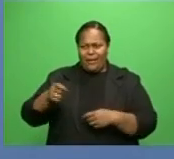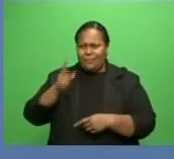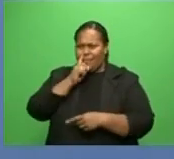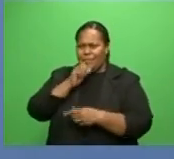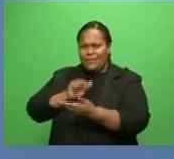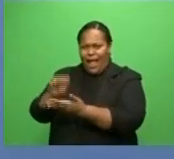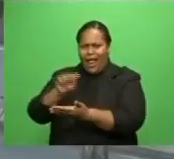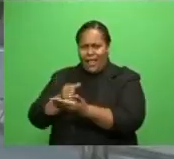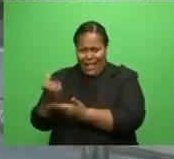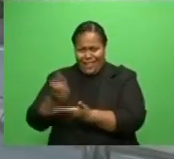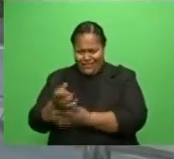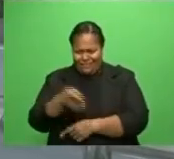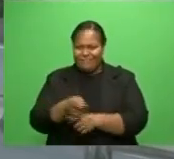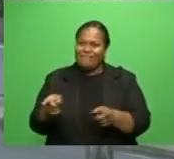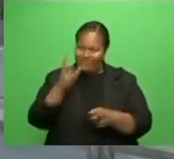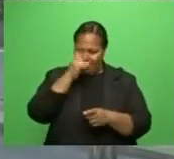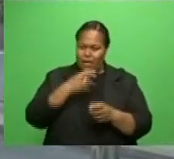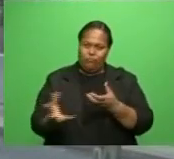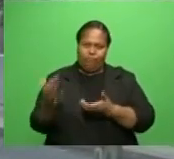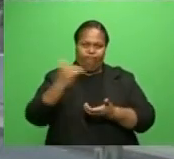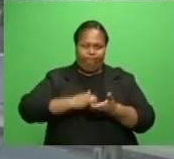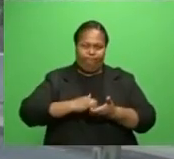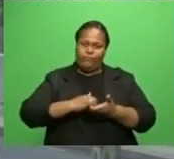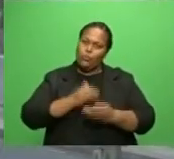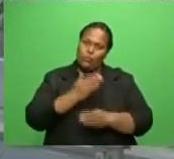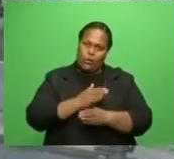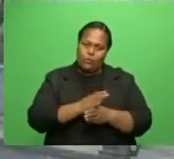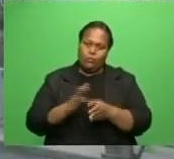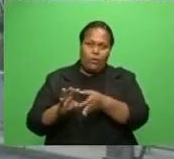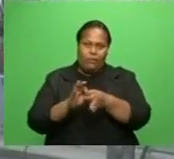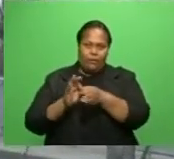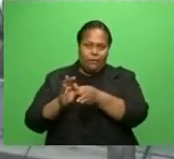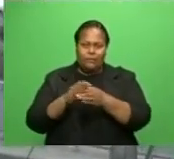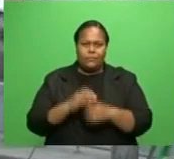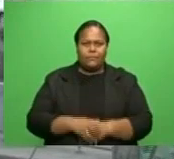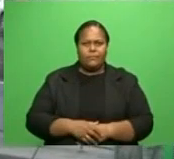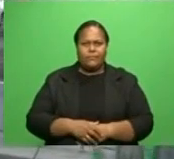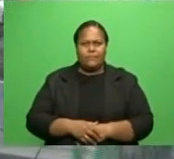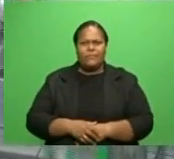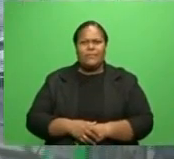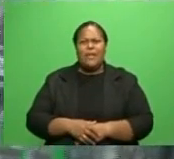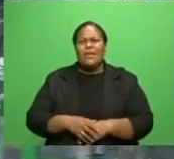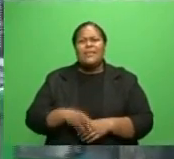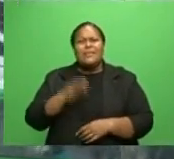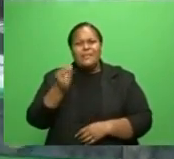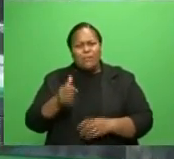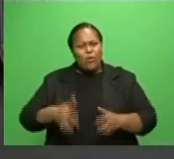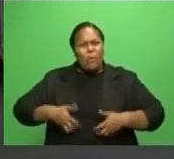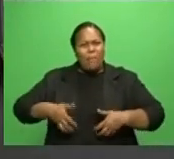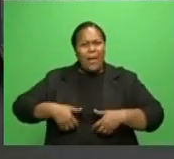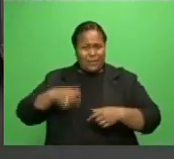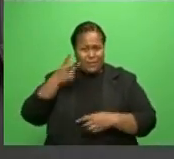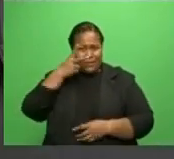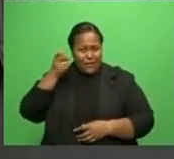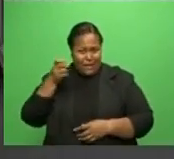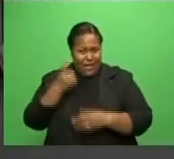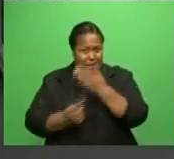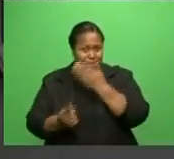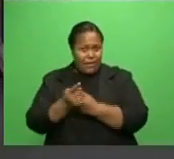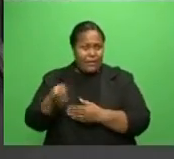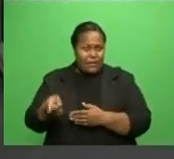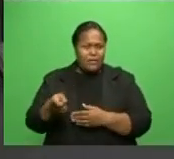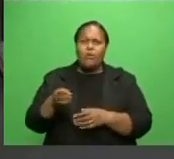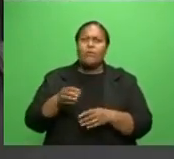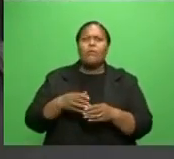to have more meetings with them. Following several complaints of theft, glue sniffing and rug paddling in the vicinity in